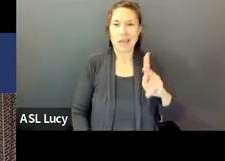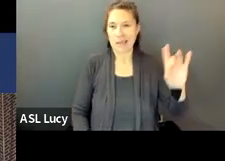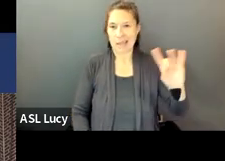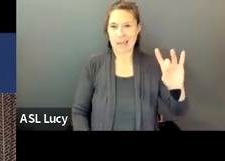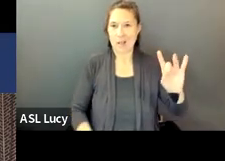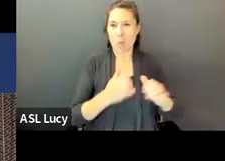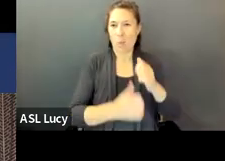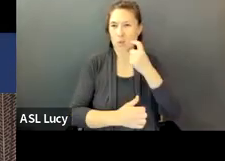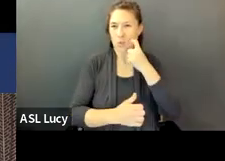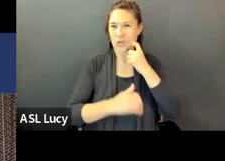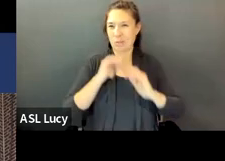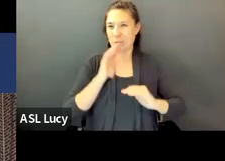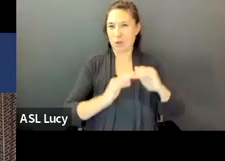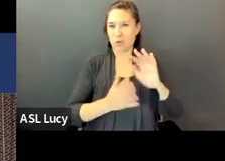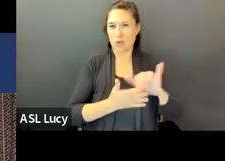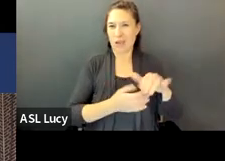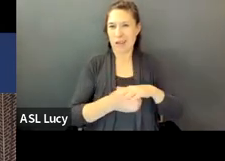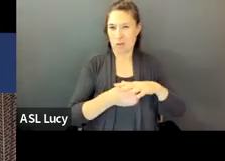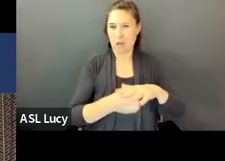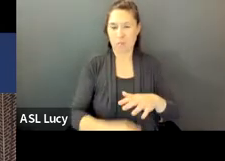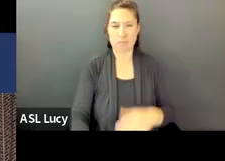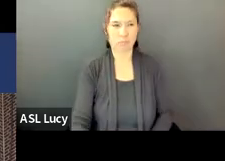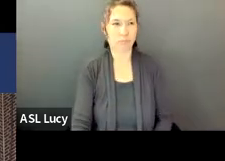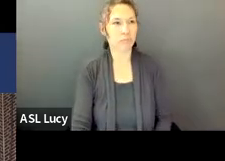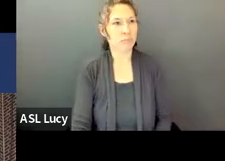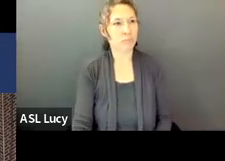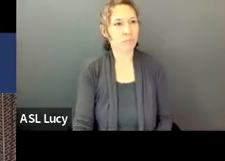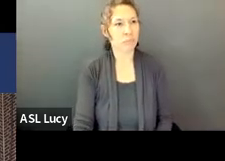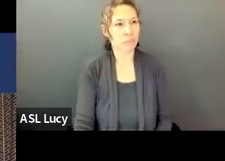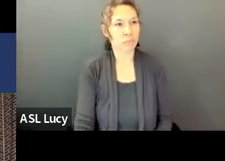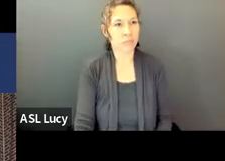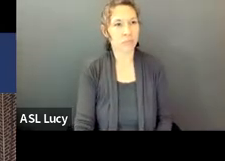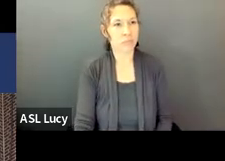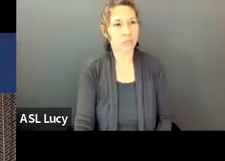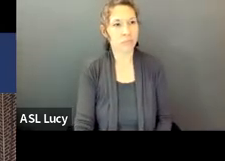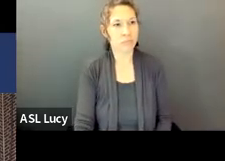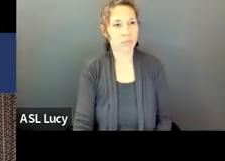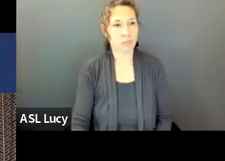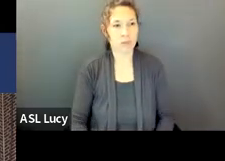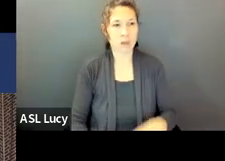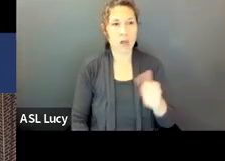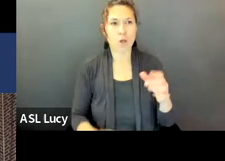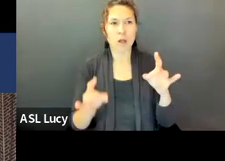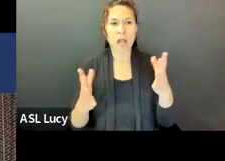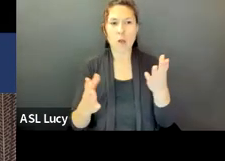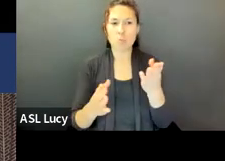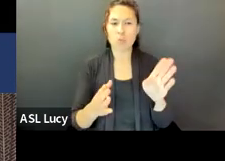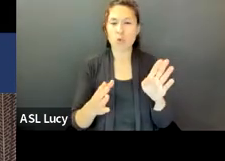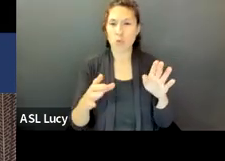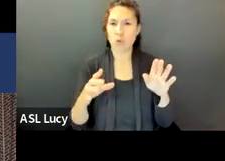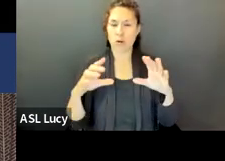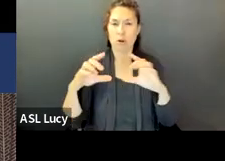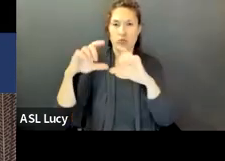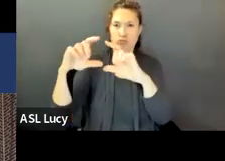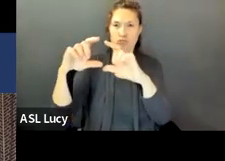in the neighborhood. The other light blue circle you see that at the near the top is the